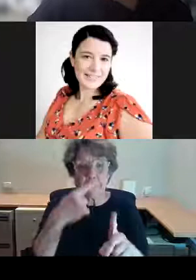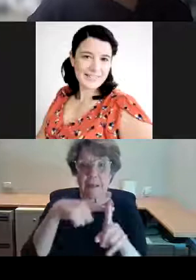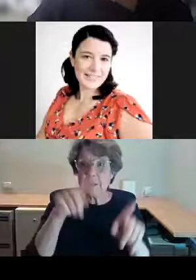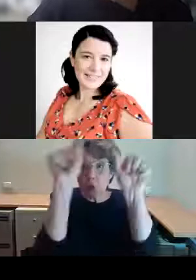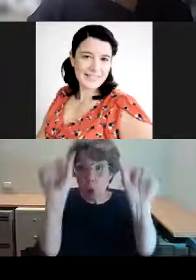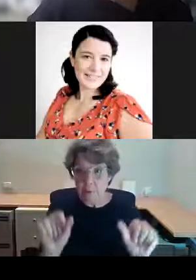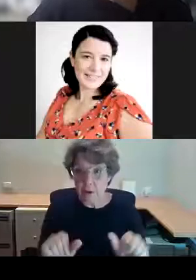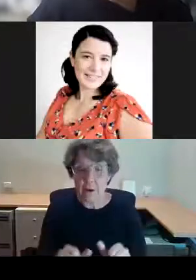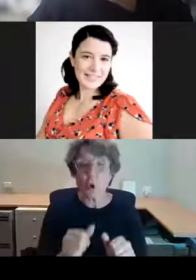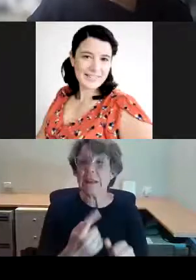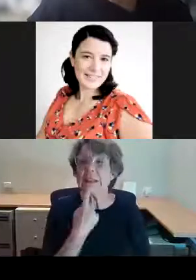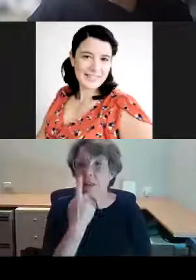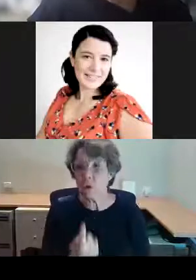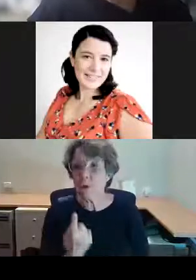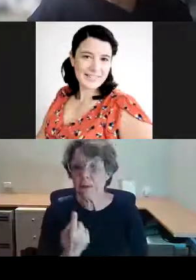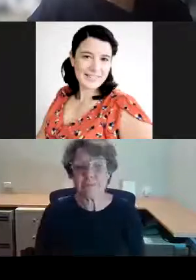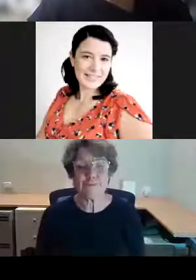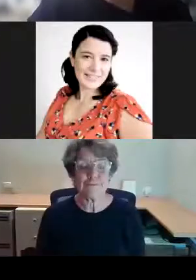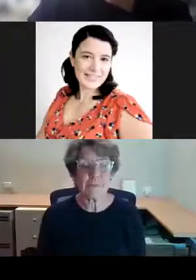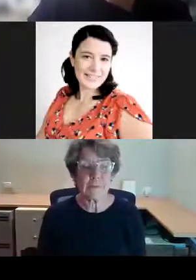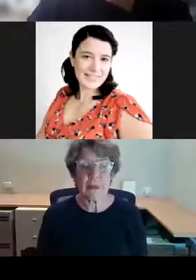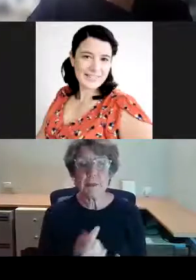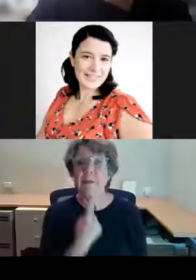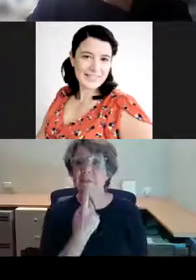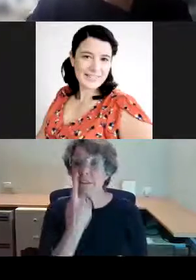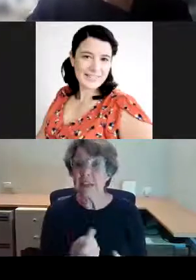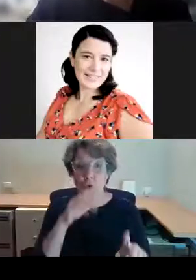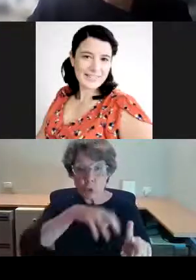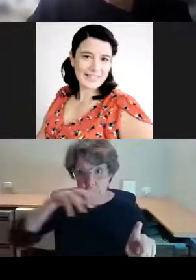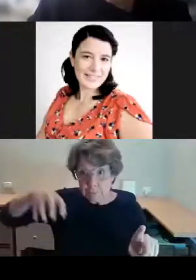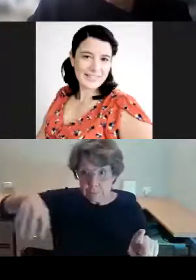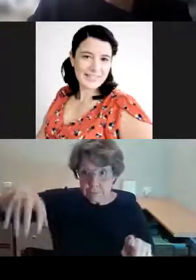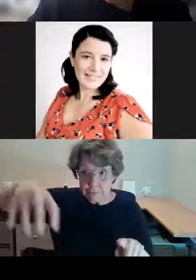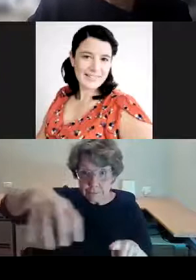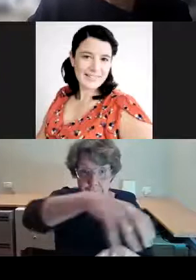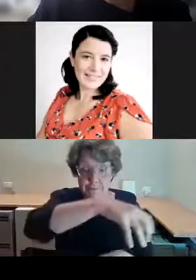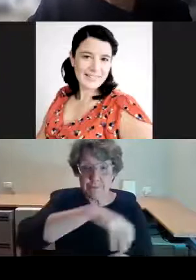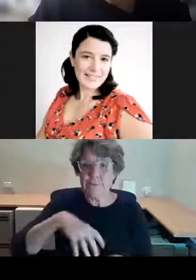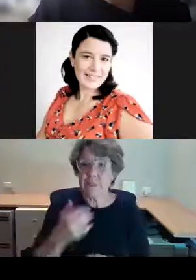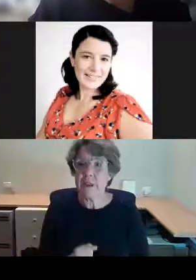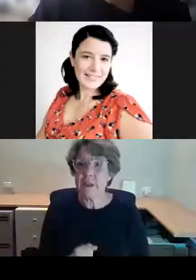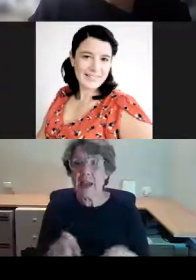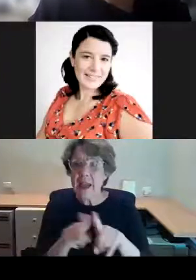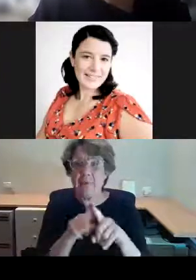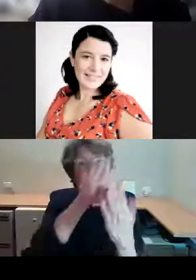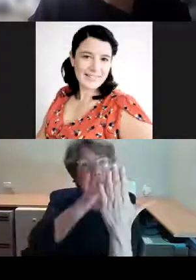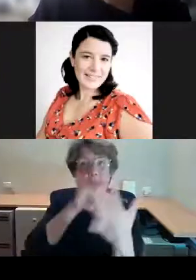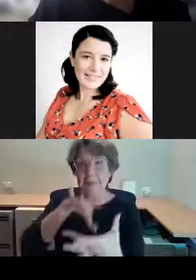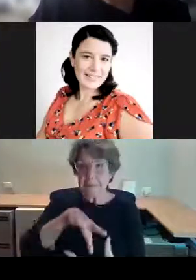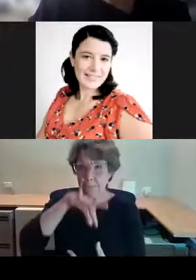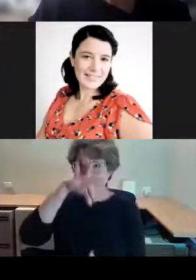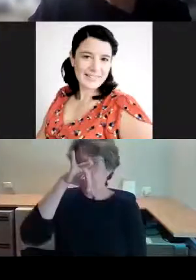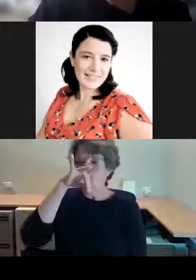some of the statues around the building use that same allegory with